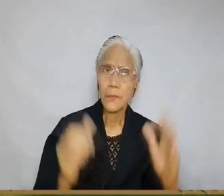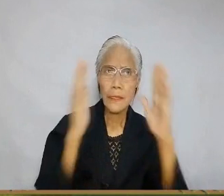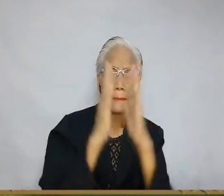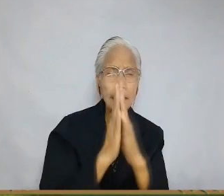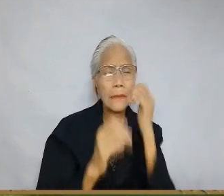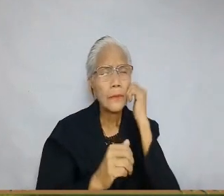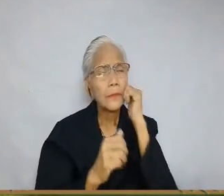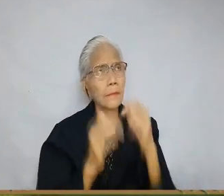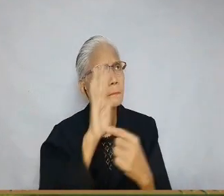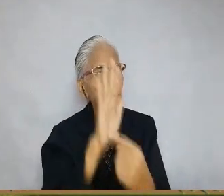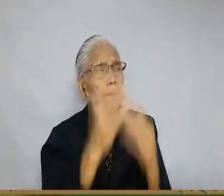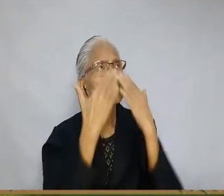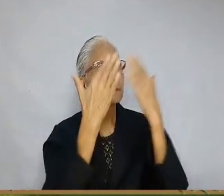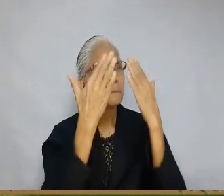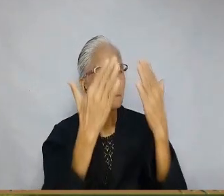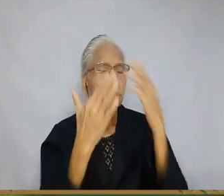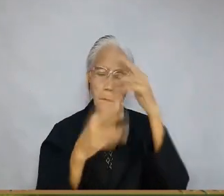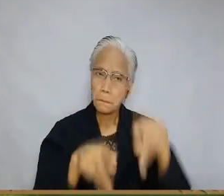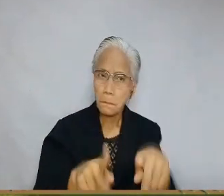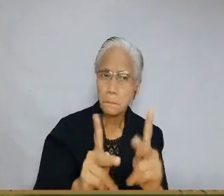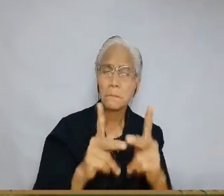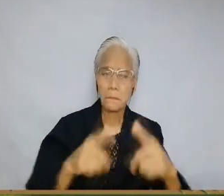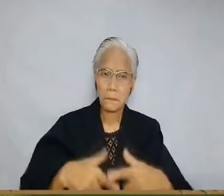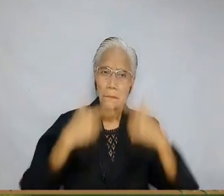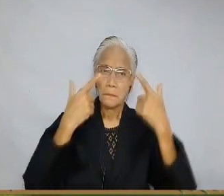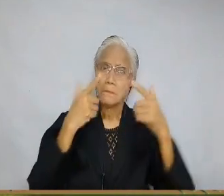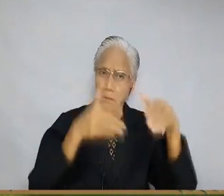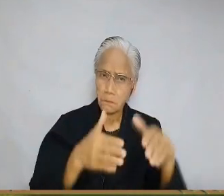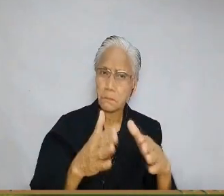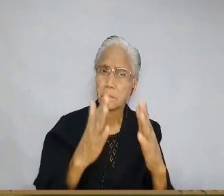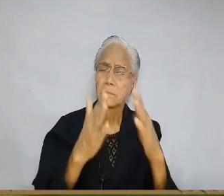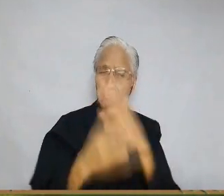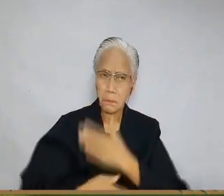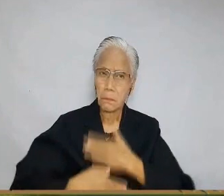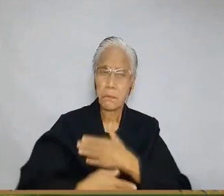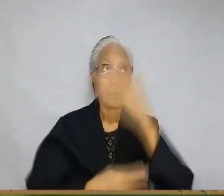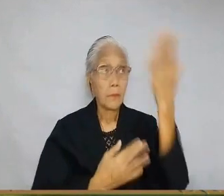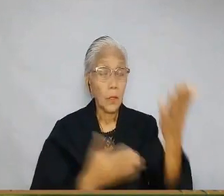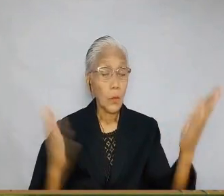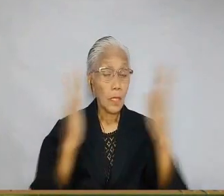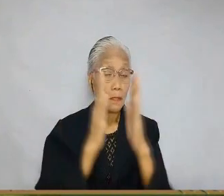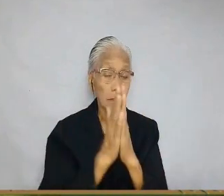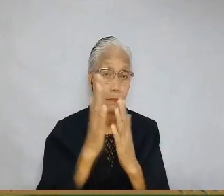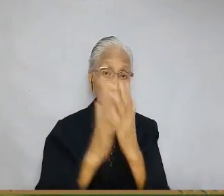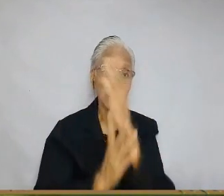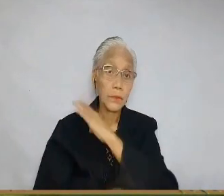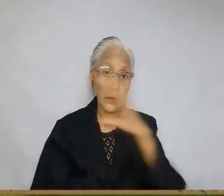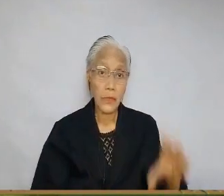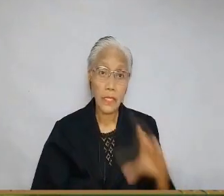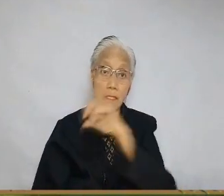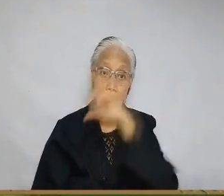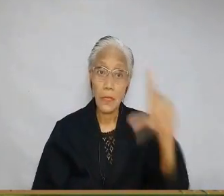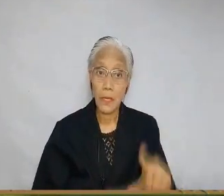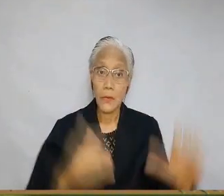we may always show gratitude for such a privilege by living in a way that pleases You. We ask this through Christ